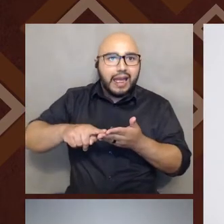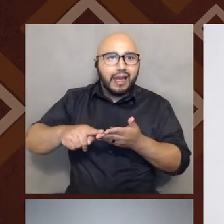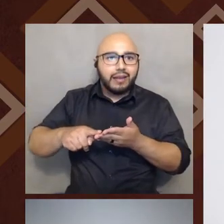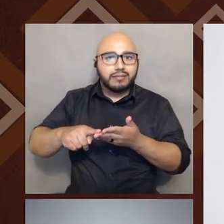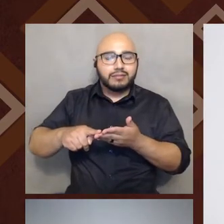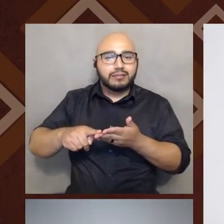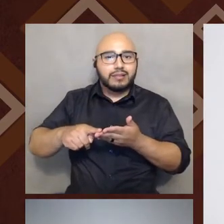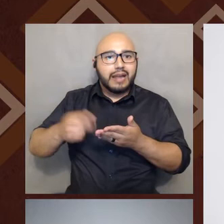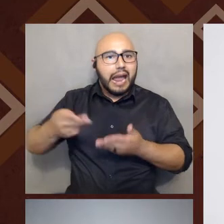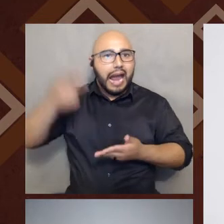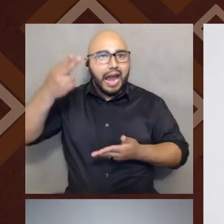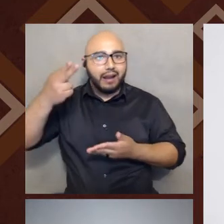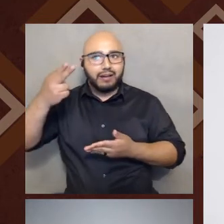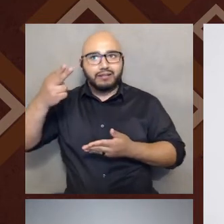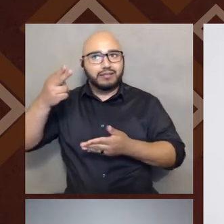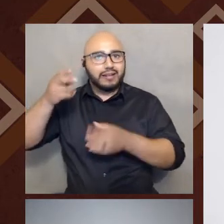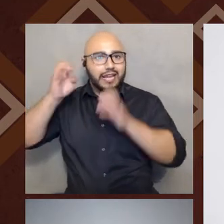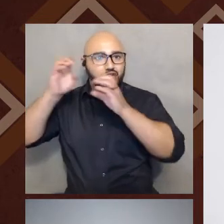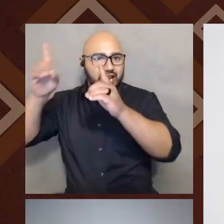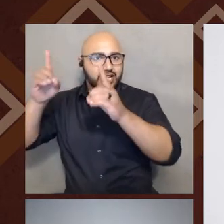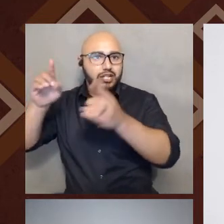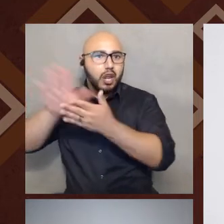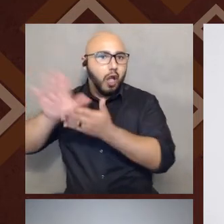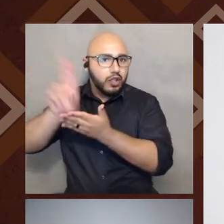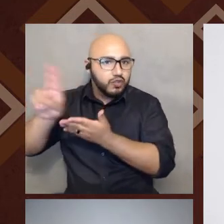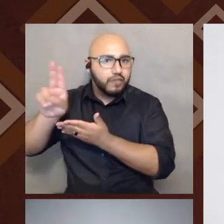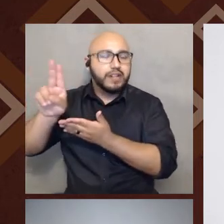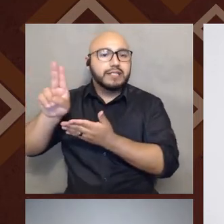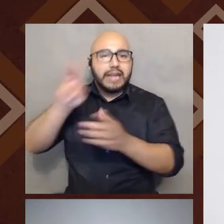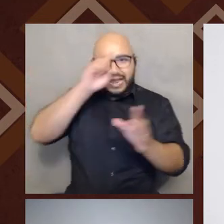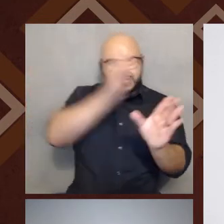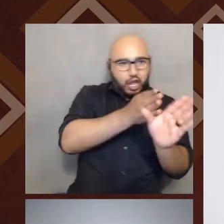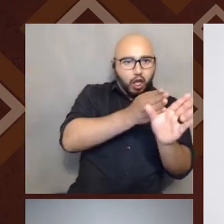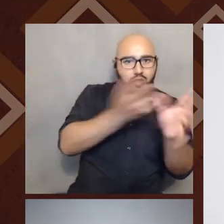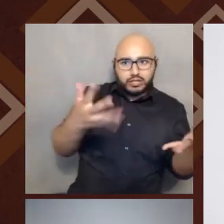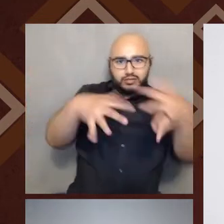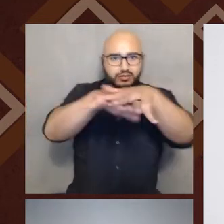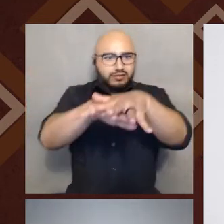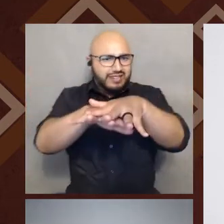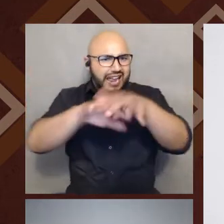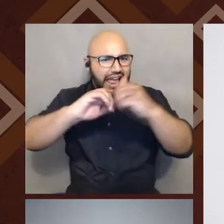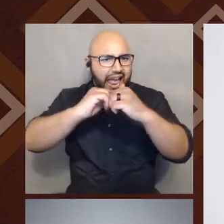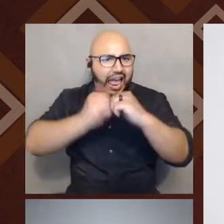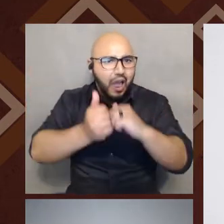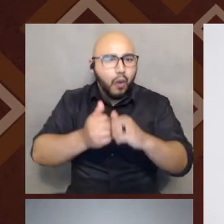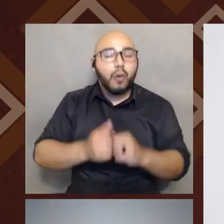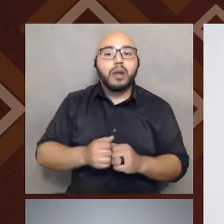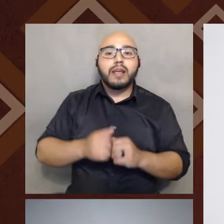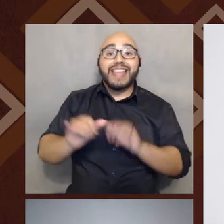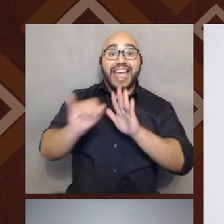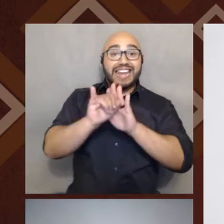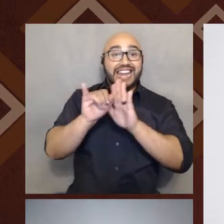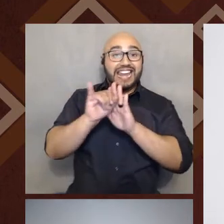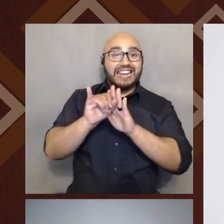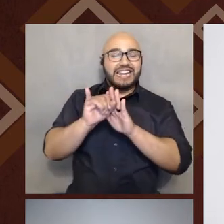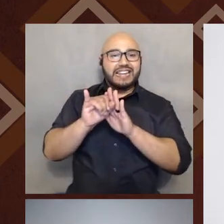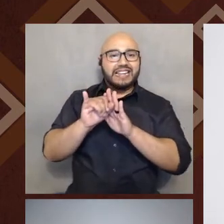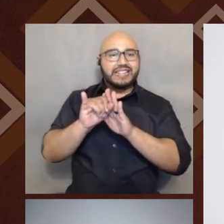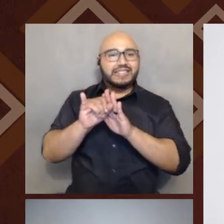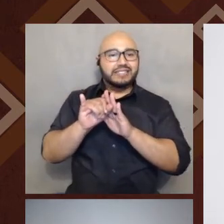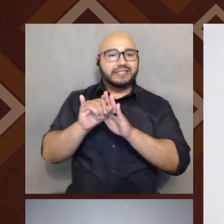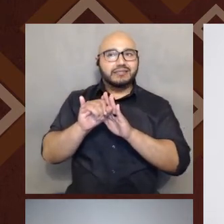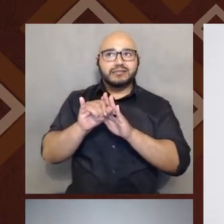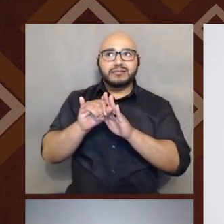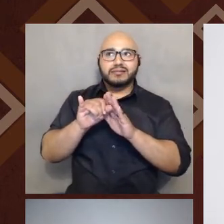education and psychology, and they're looking at identity particularly as an orientation, like a